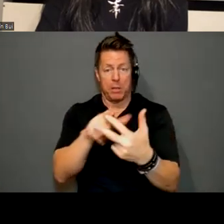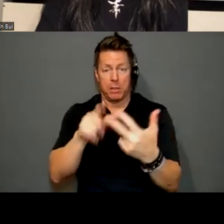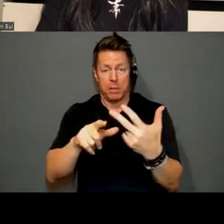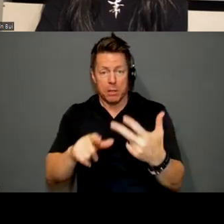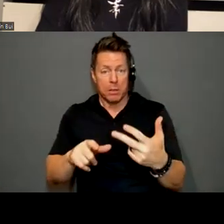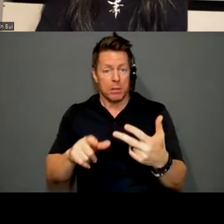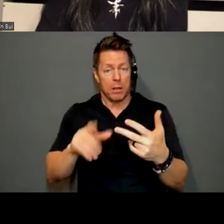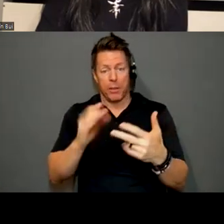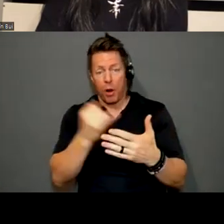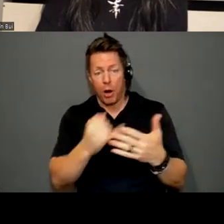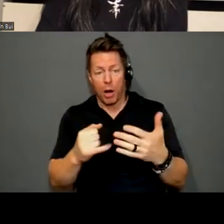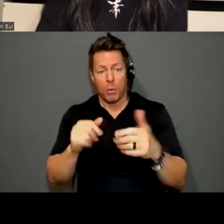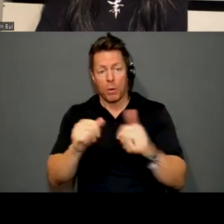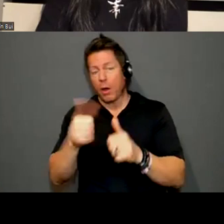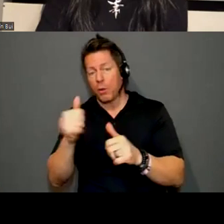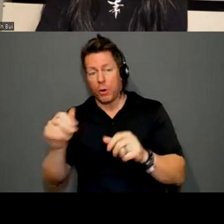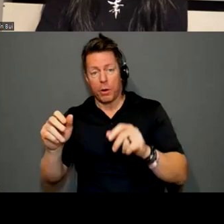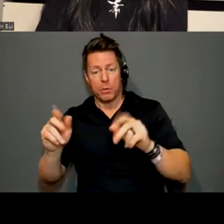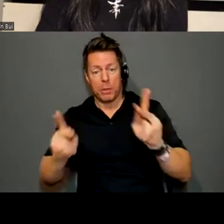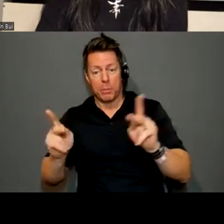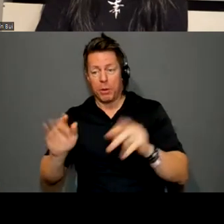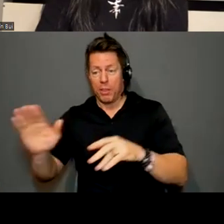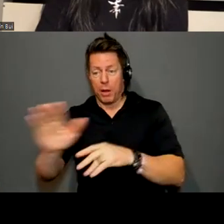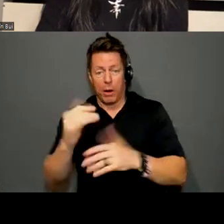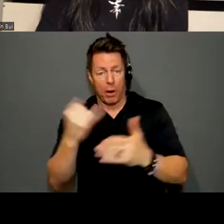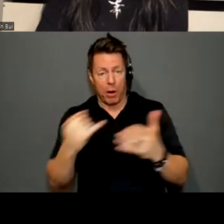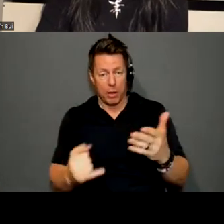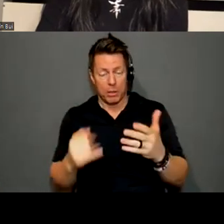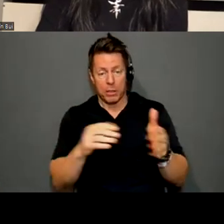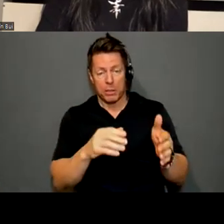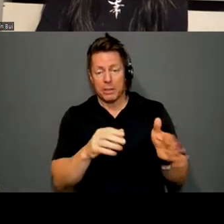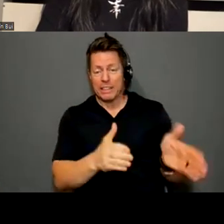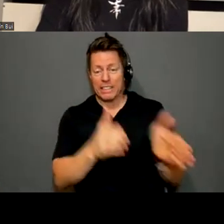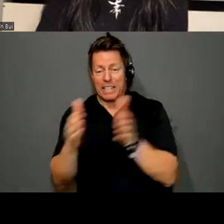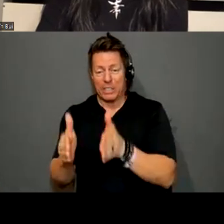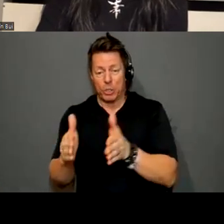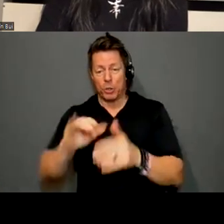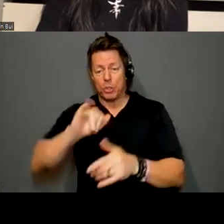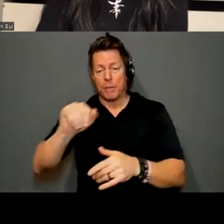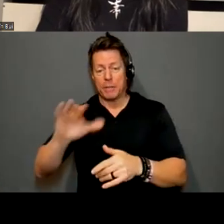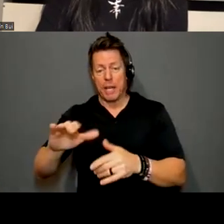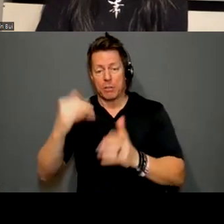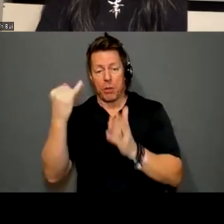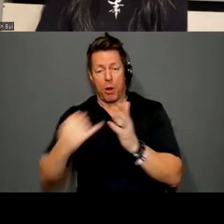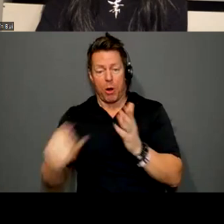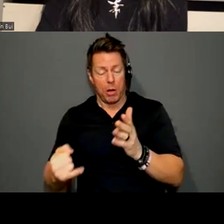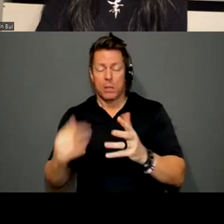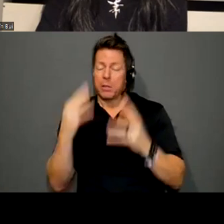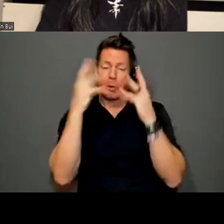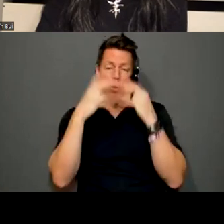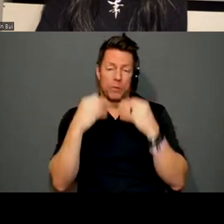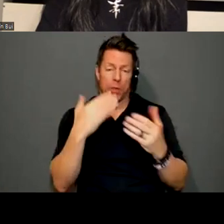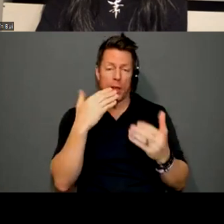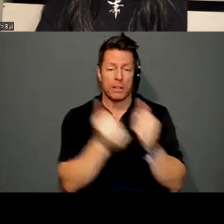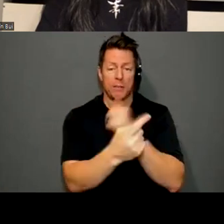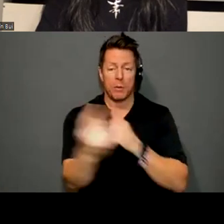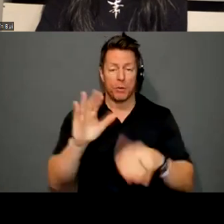many of our other residents work next to James Castle pieces, it's really spectacular. So thanks again, everyone, for your